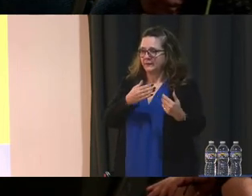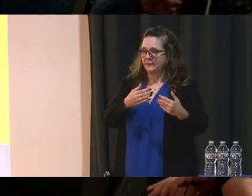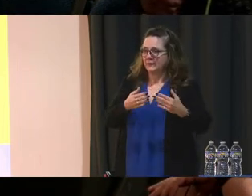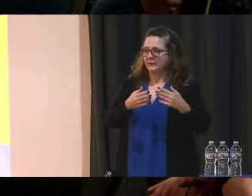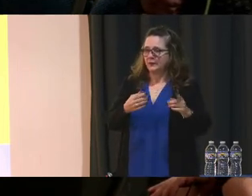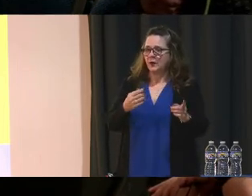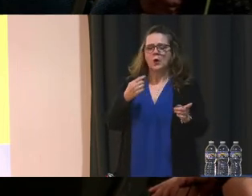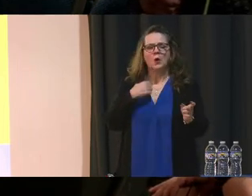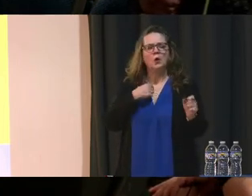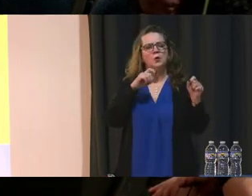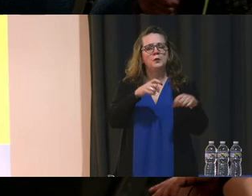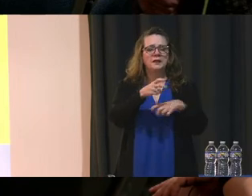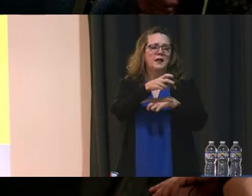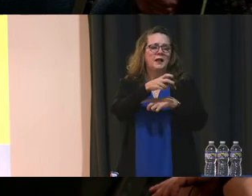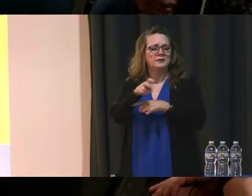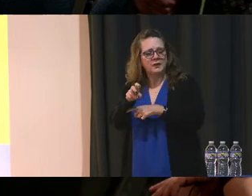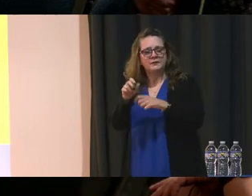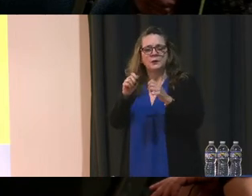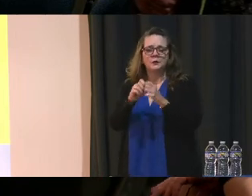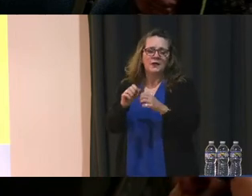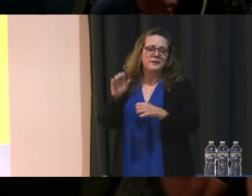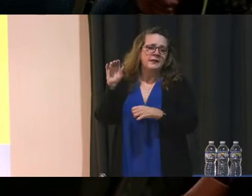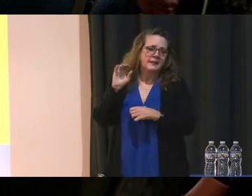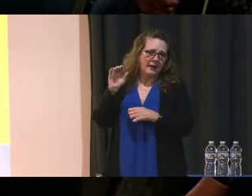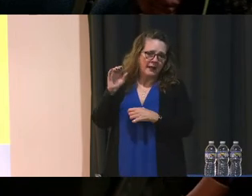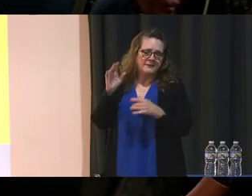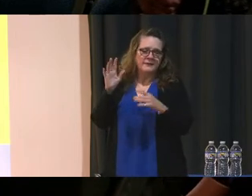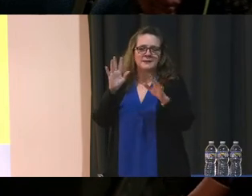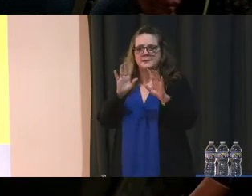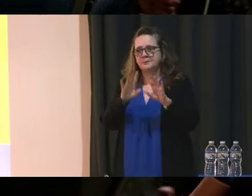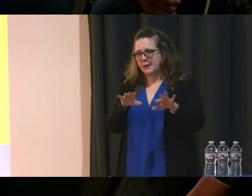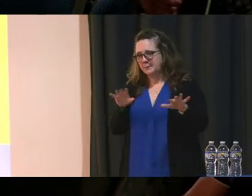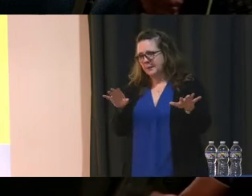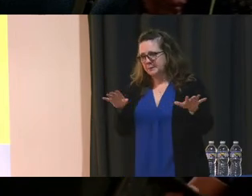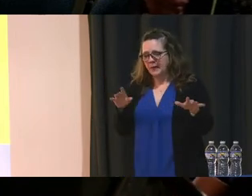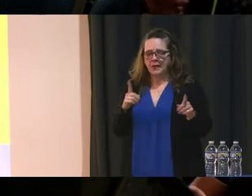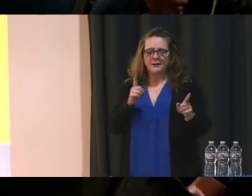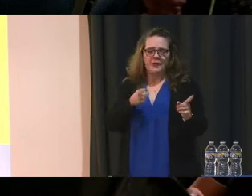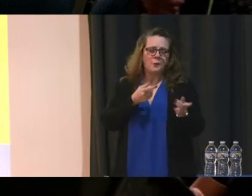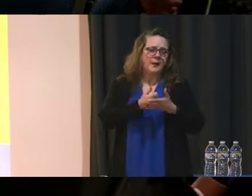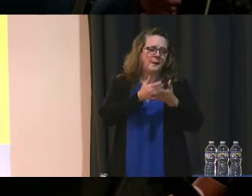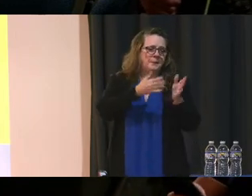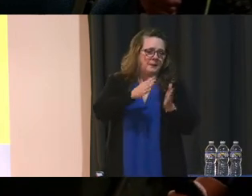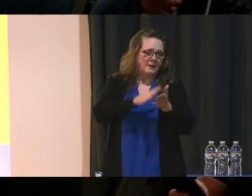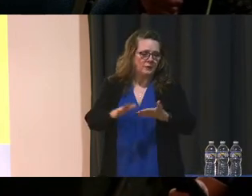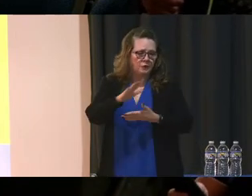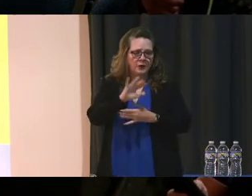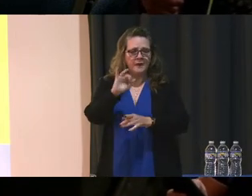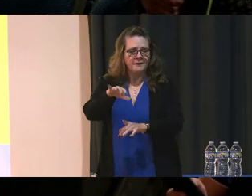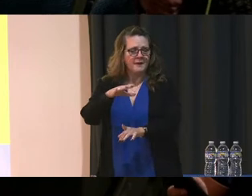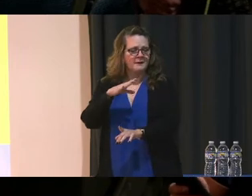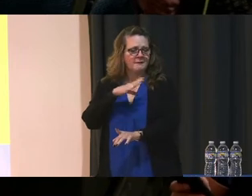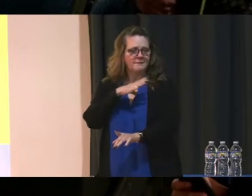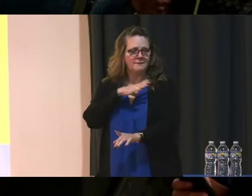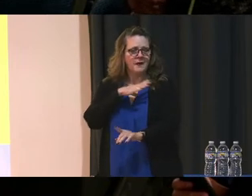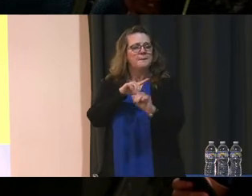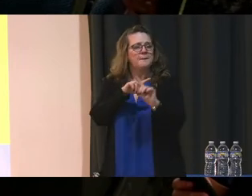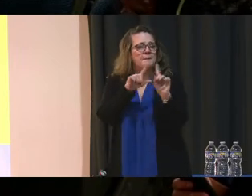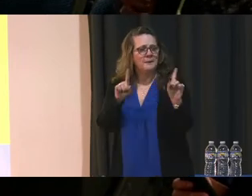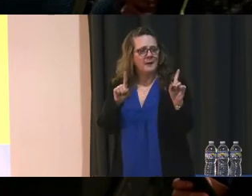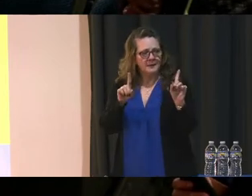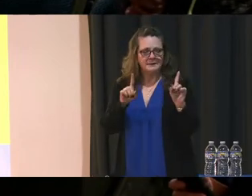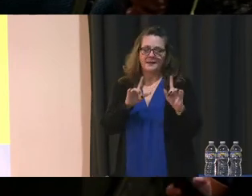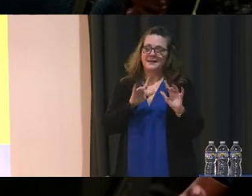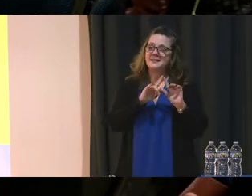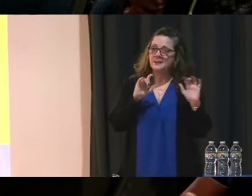we can transition with Canvas to college as well and this will prepare us to college, that is fine. But at the